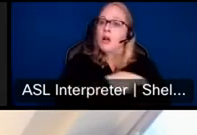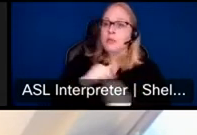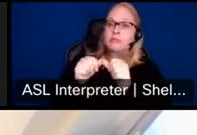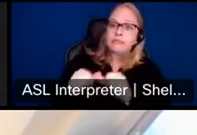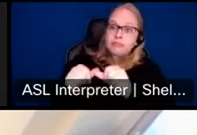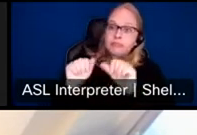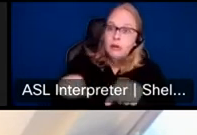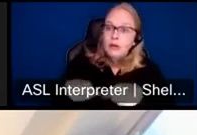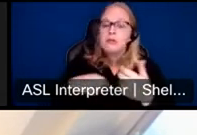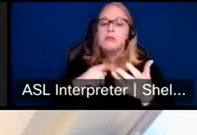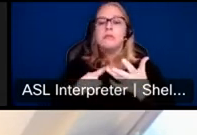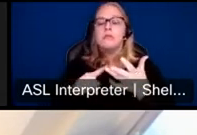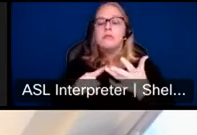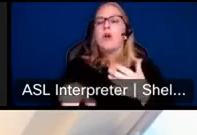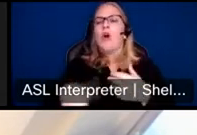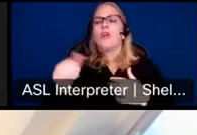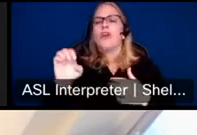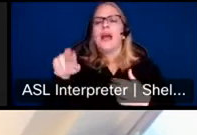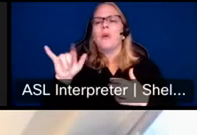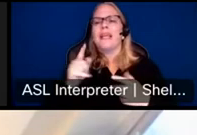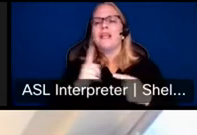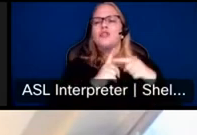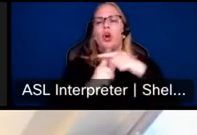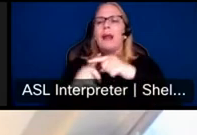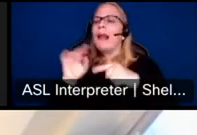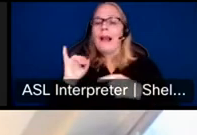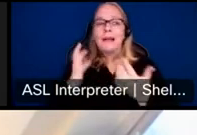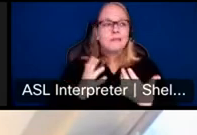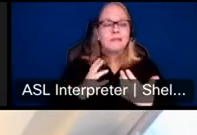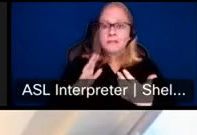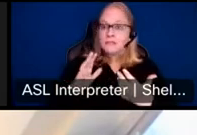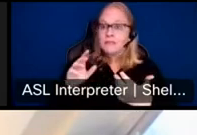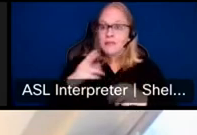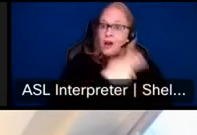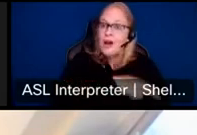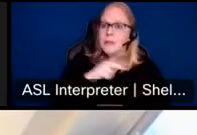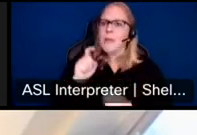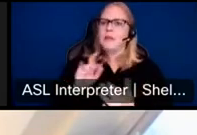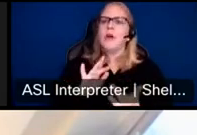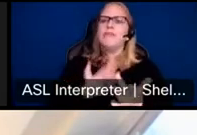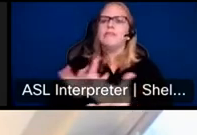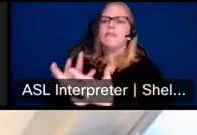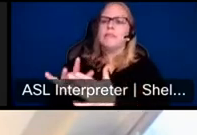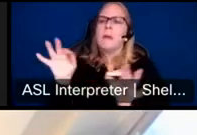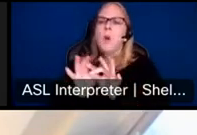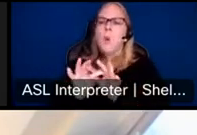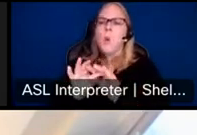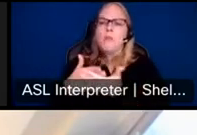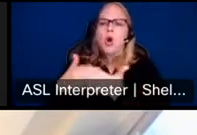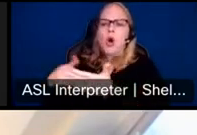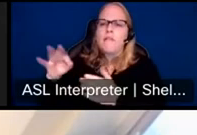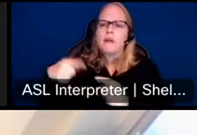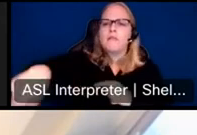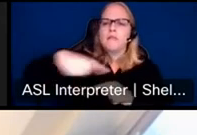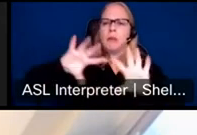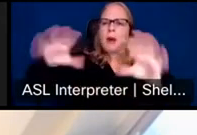on the hospital's reach the poorest segments of the Cameroonian population. And for those, that